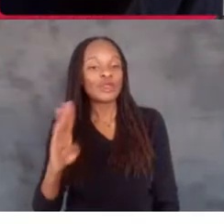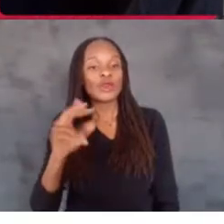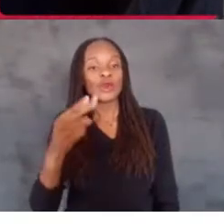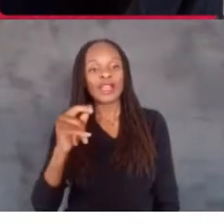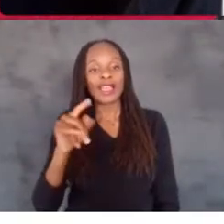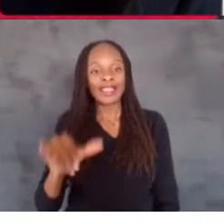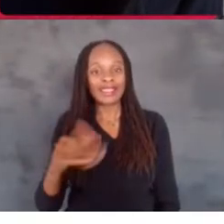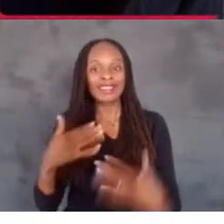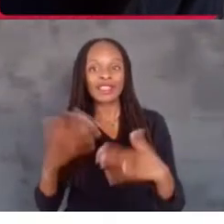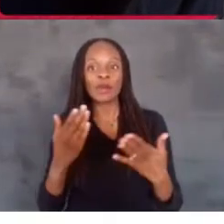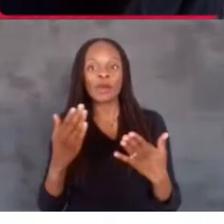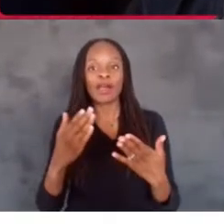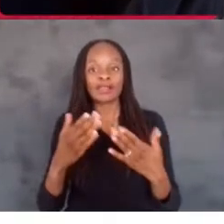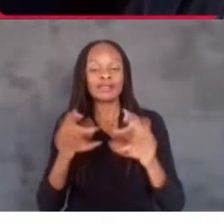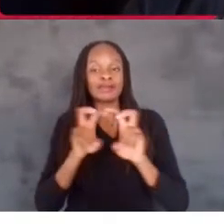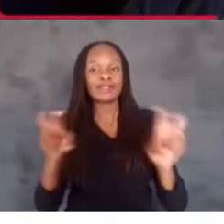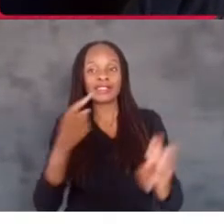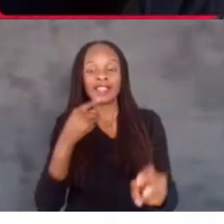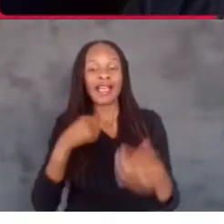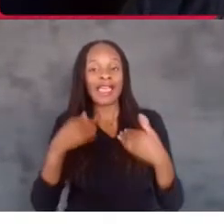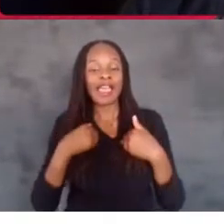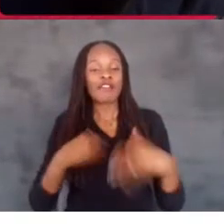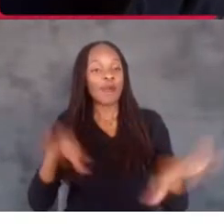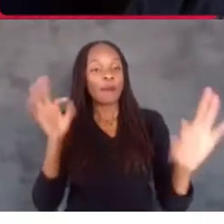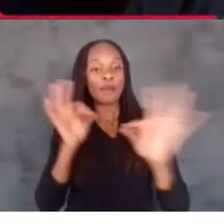told me earlier, perfectly co-opped hair.